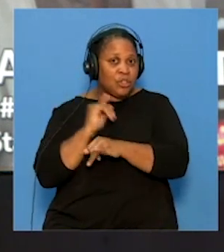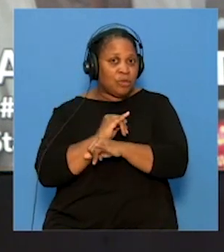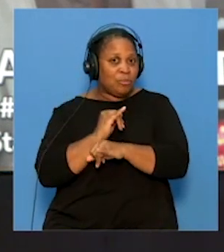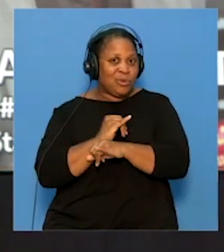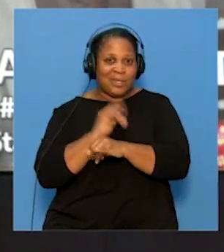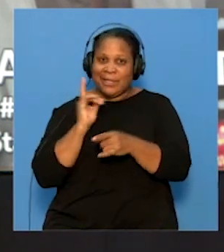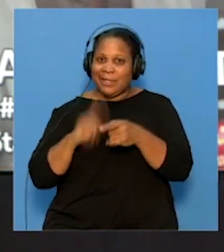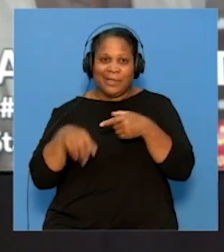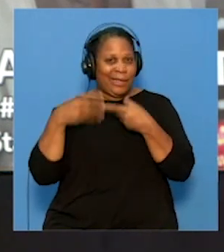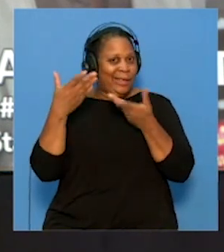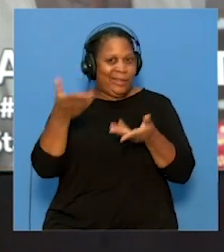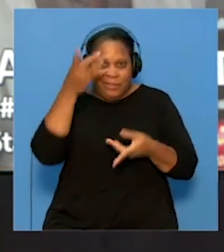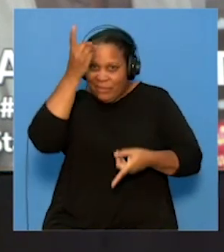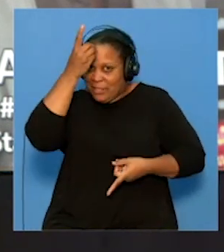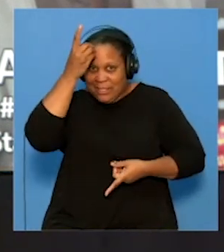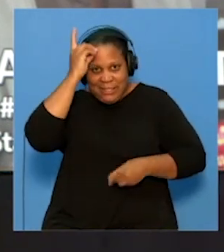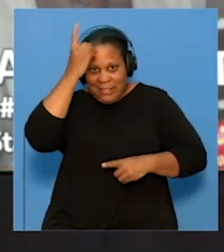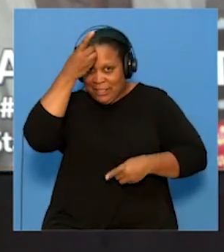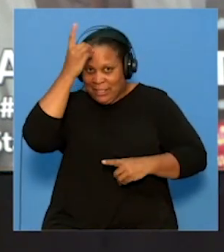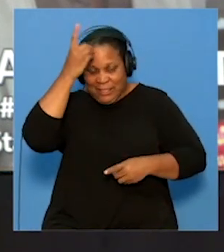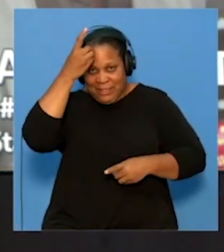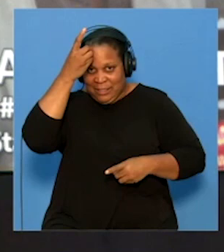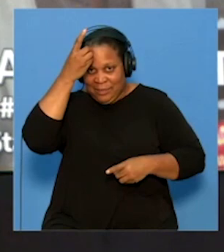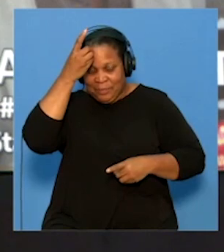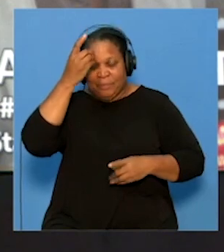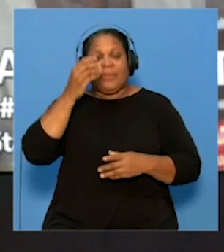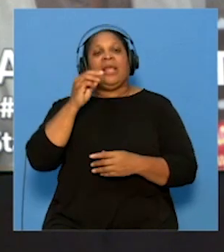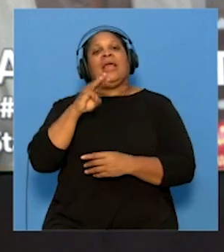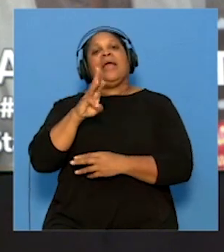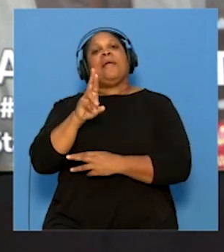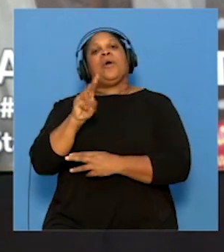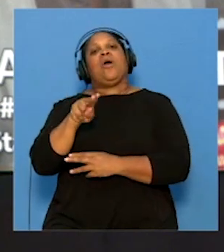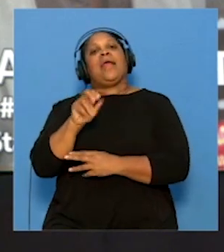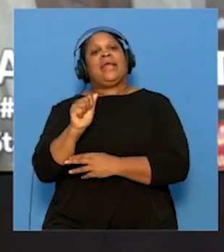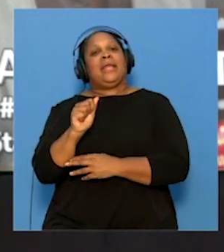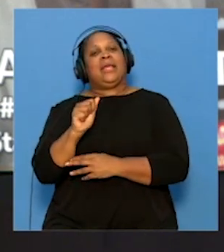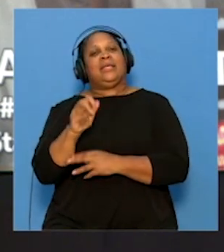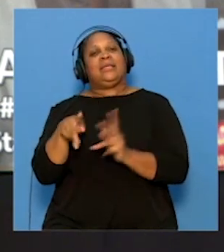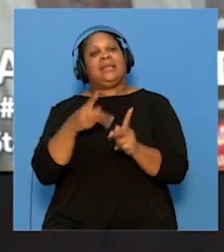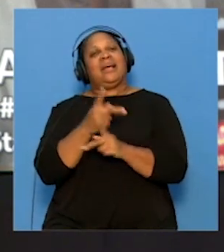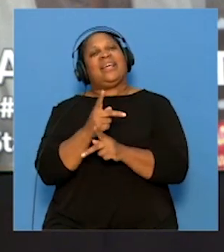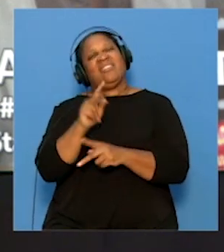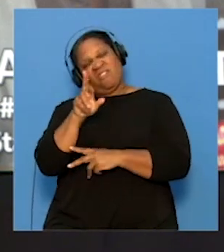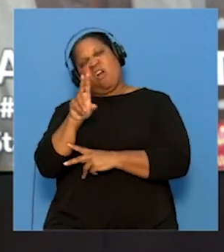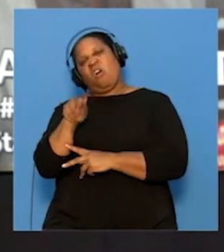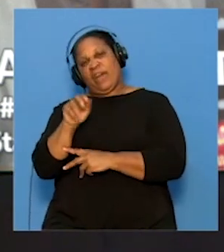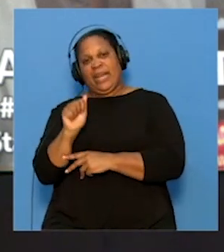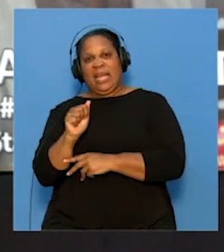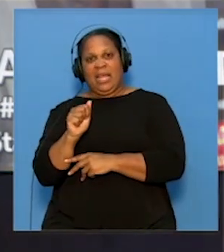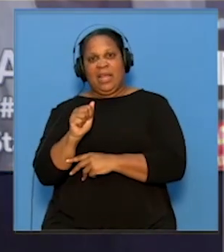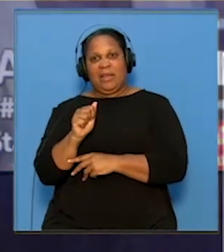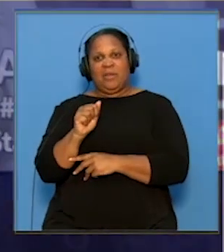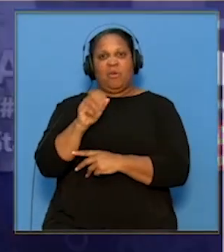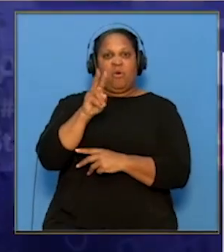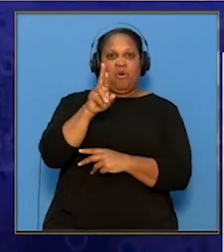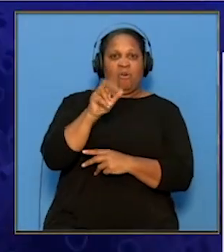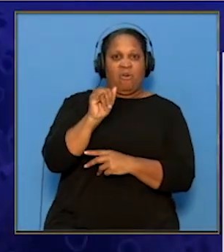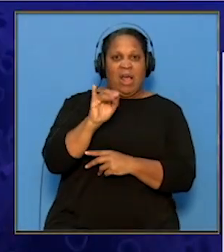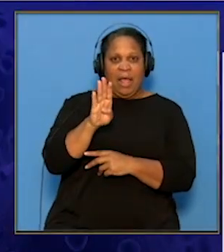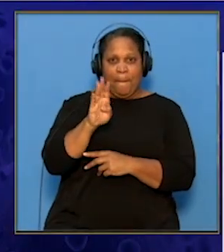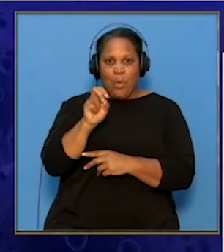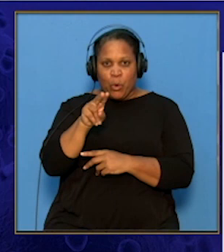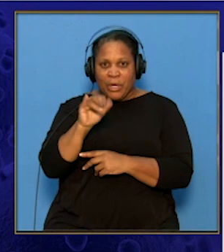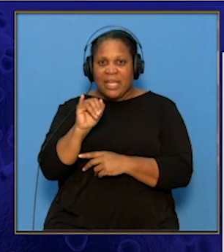give you the disease. mRNA is a type of RNA mRNA ribonucleic acid